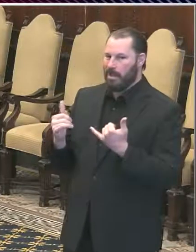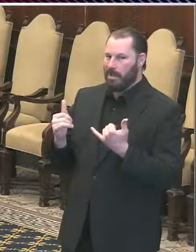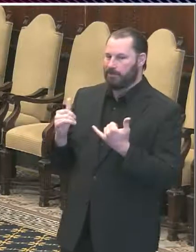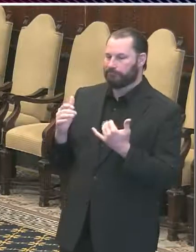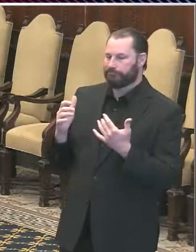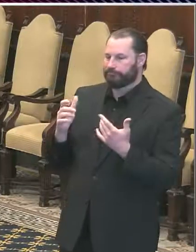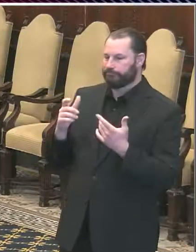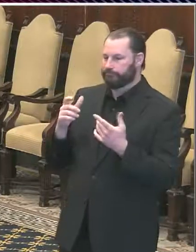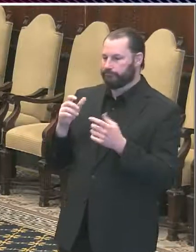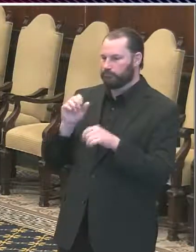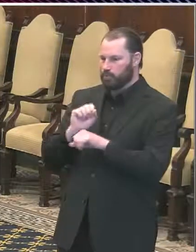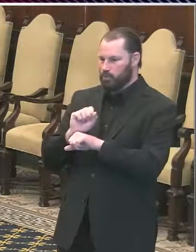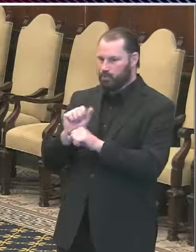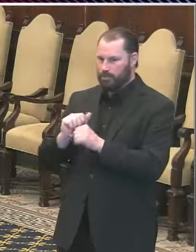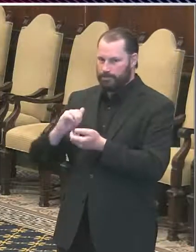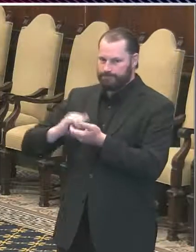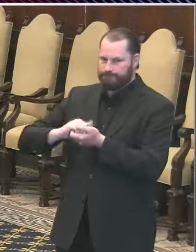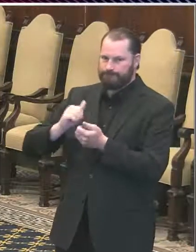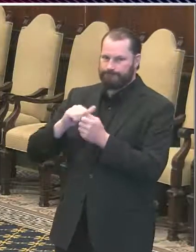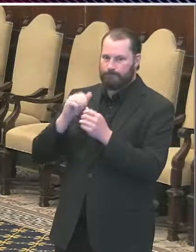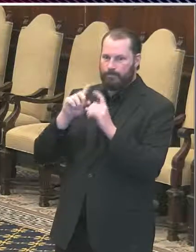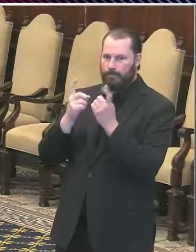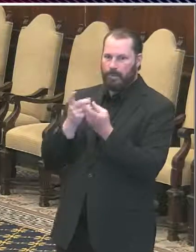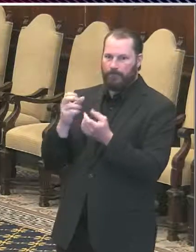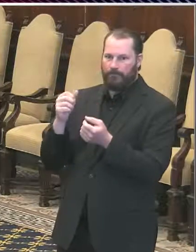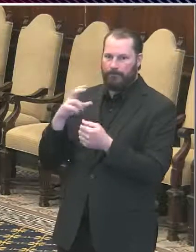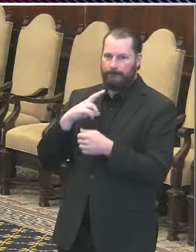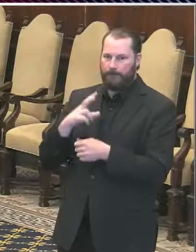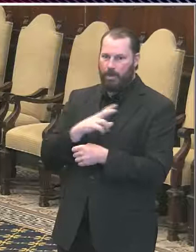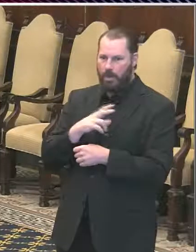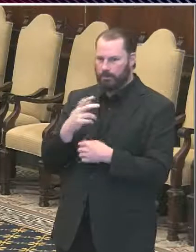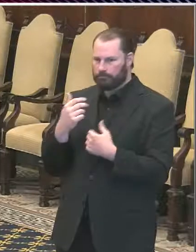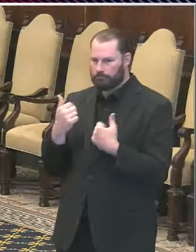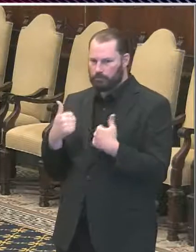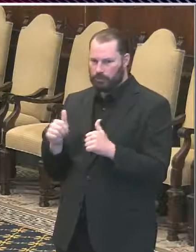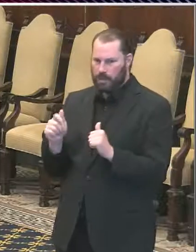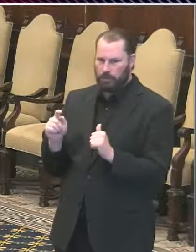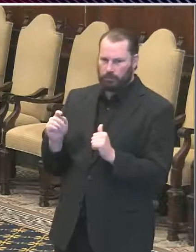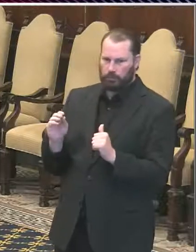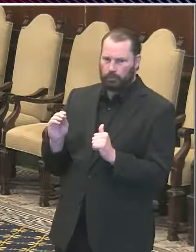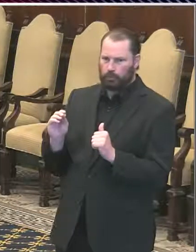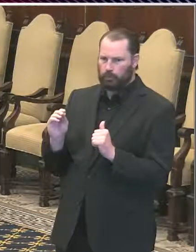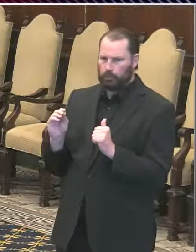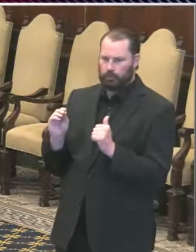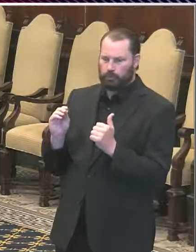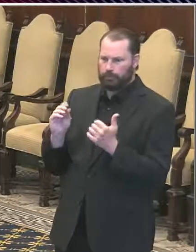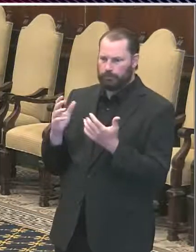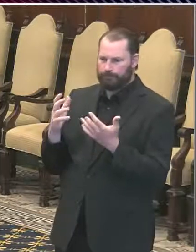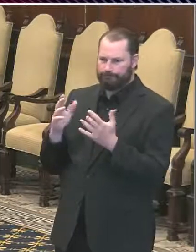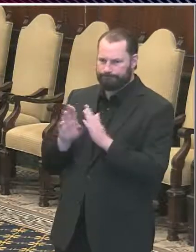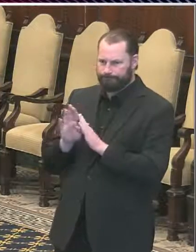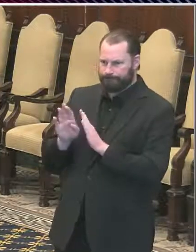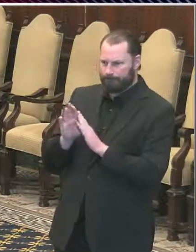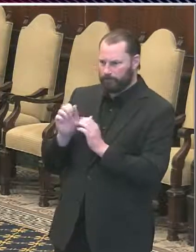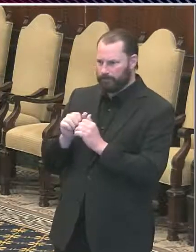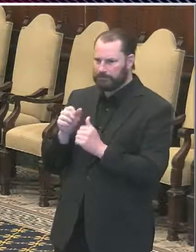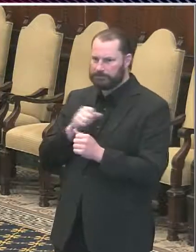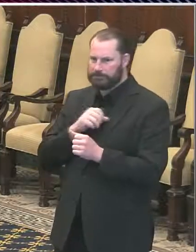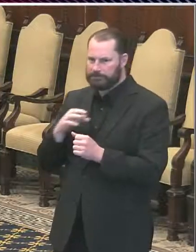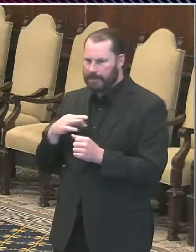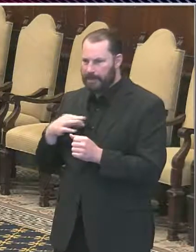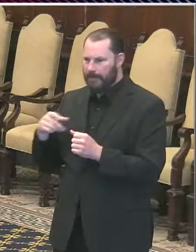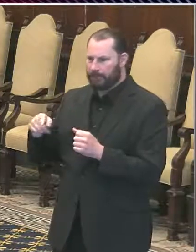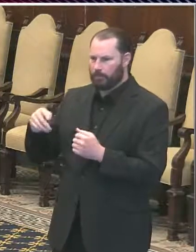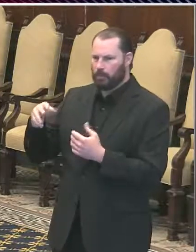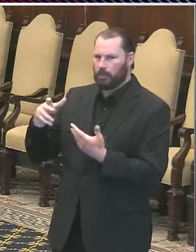some level of staff that will interact with folks in our parks and in our facilities and our playgrounds